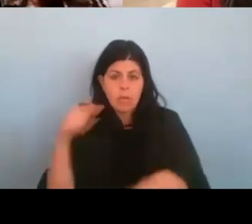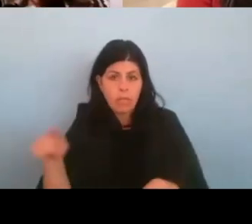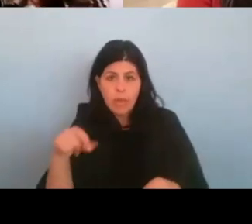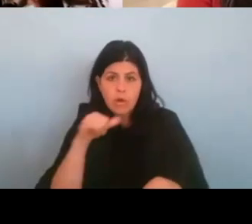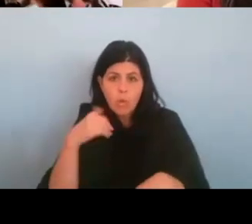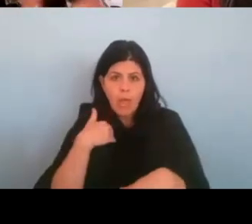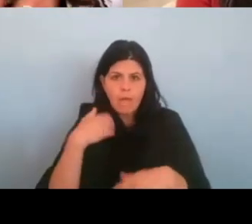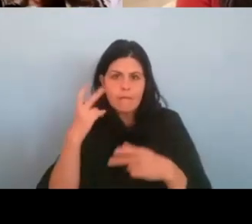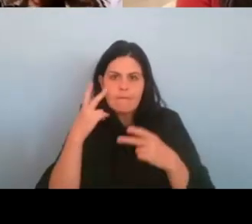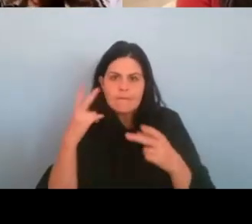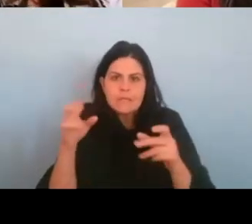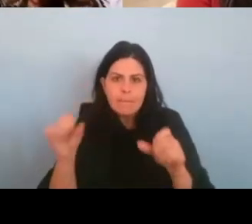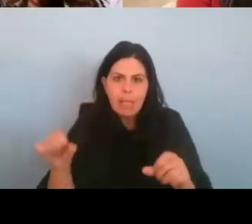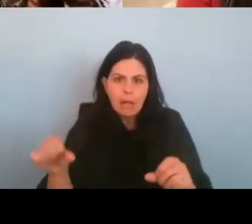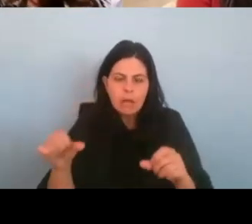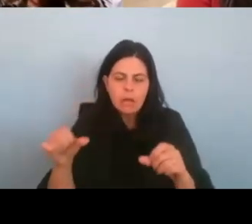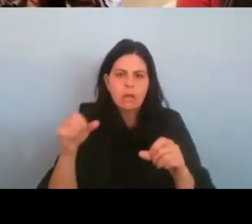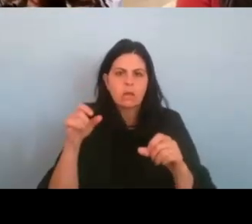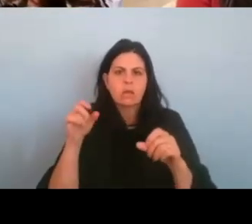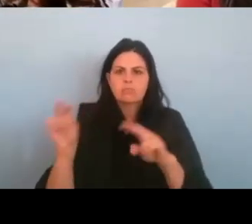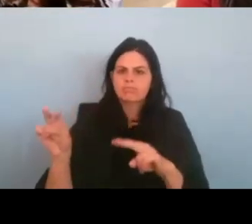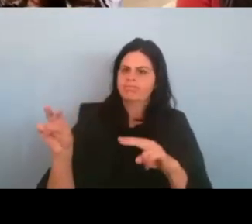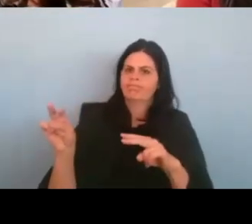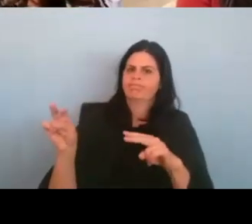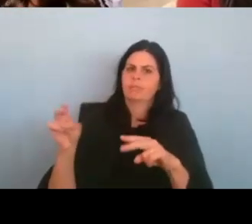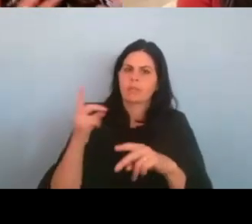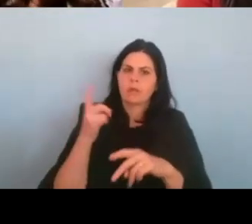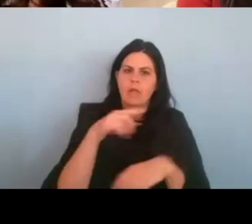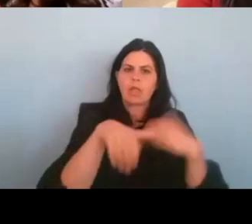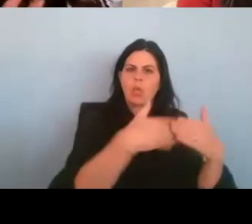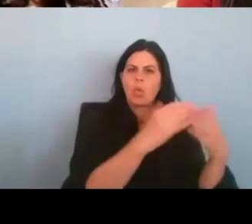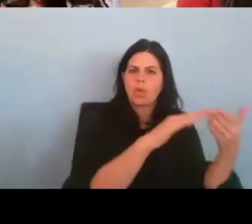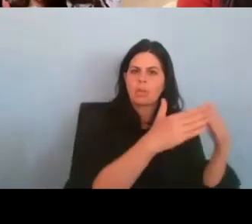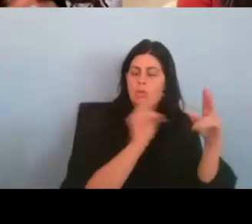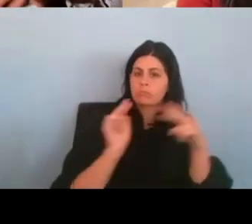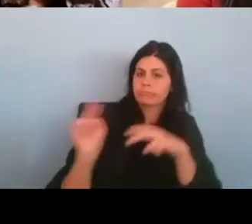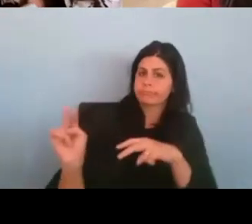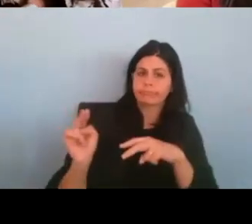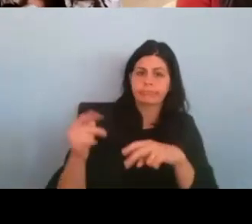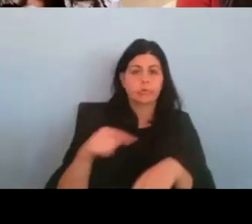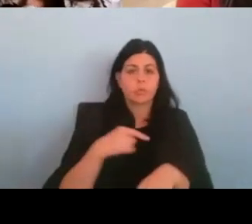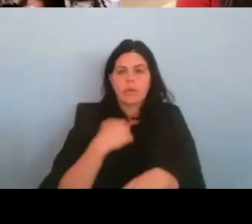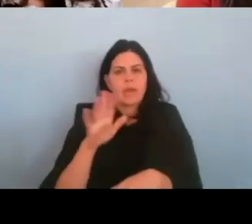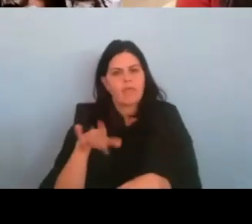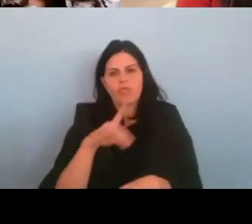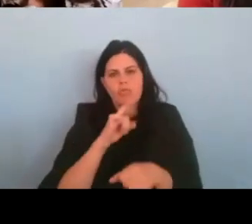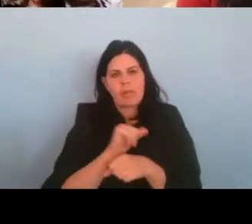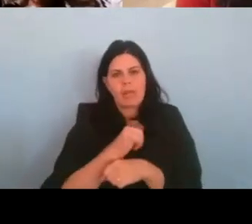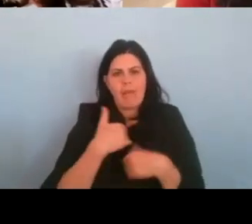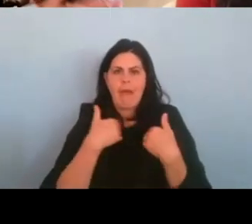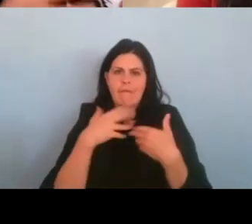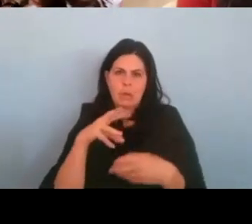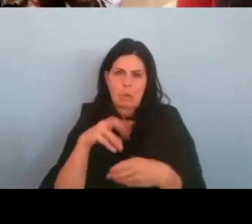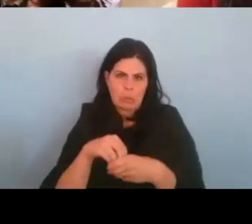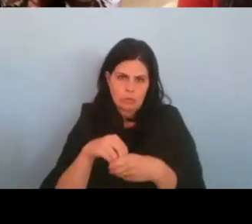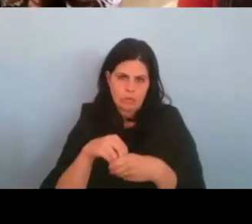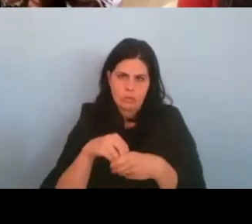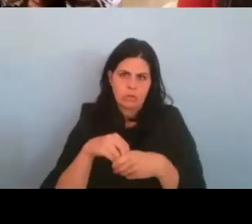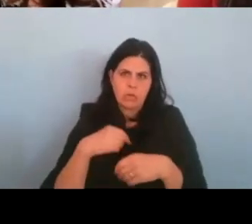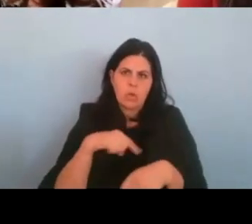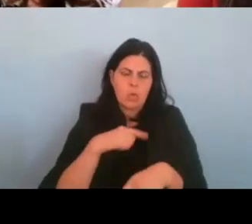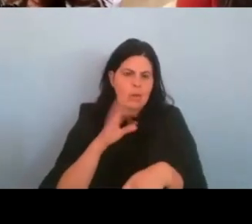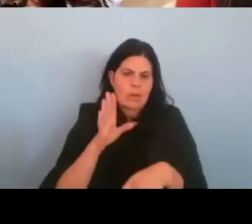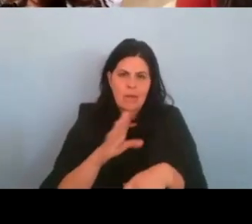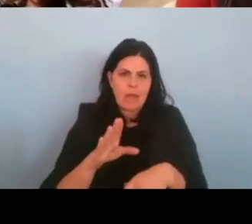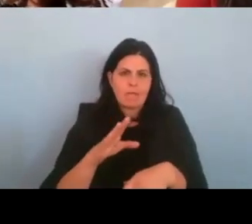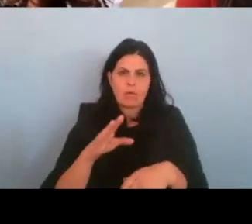visibility, if they aren't visible to the community, um, we never really have inclusion, right? We never really meet that